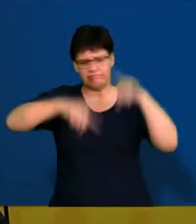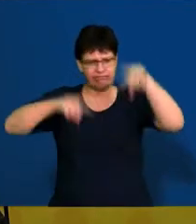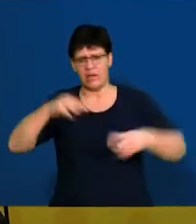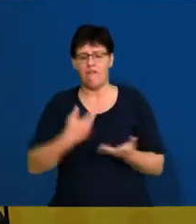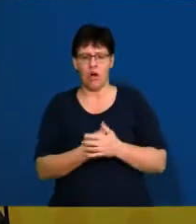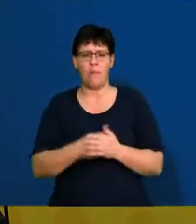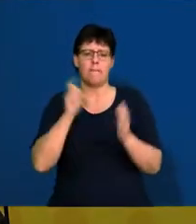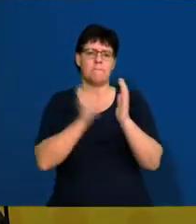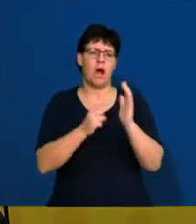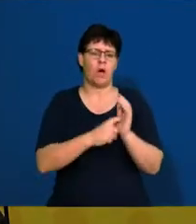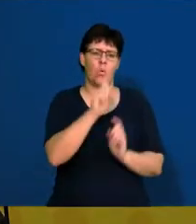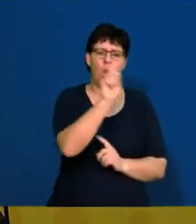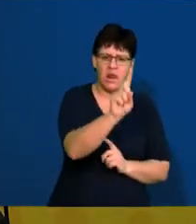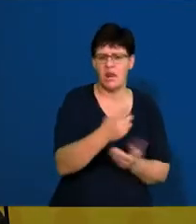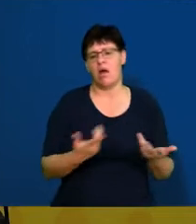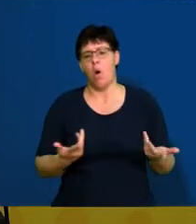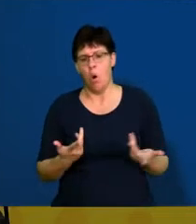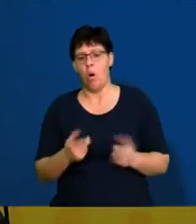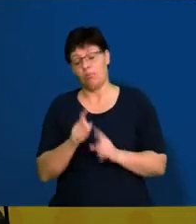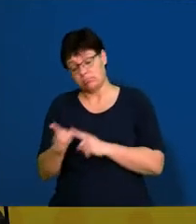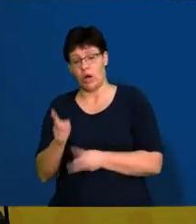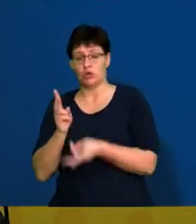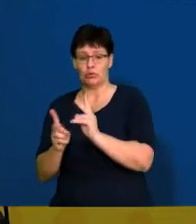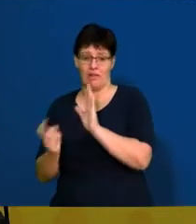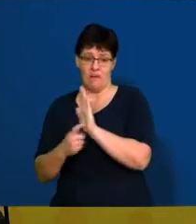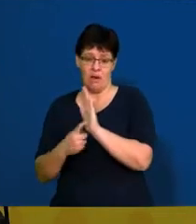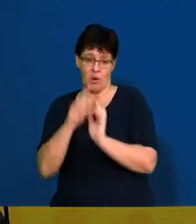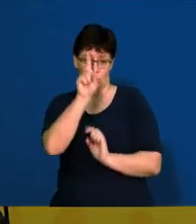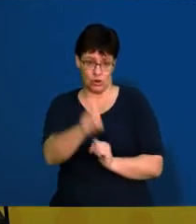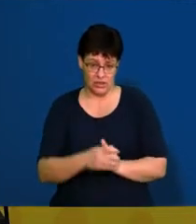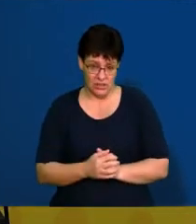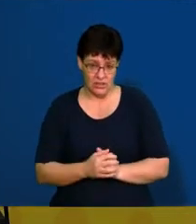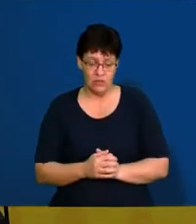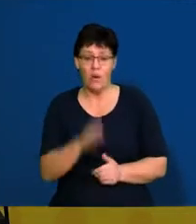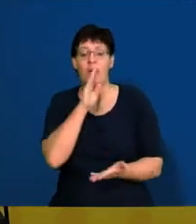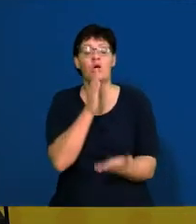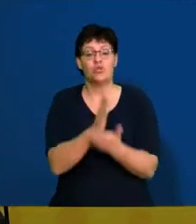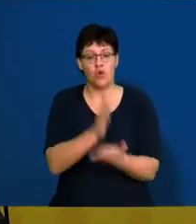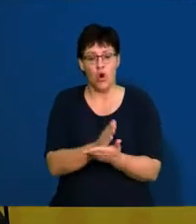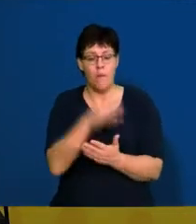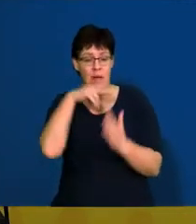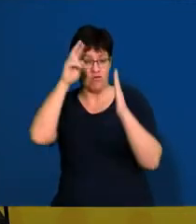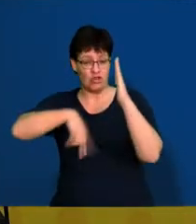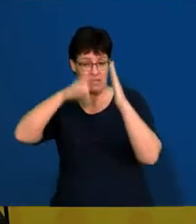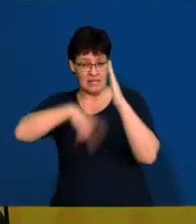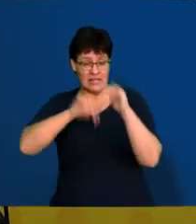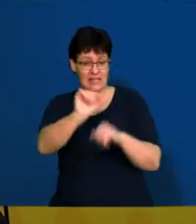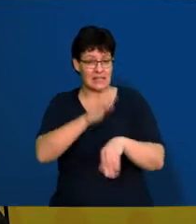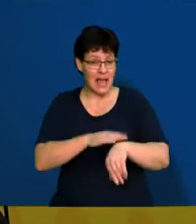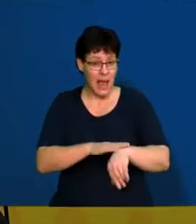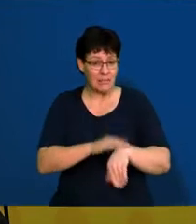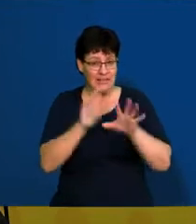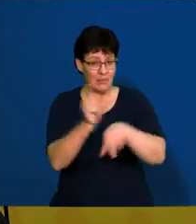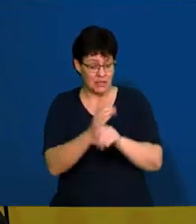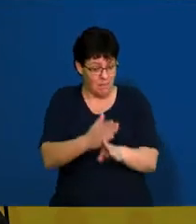mark questions to potentially a 12 mark question. So make sure that when you're reading, in your reading time, you